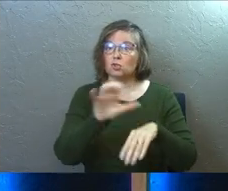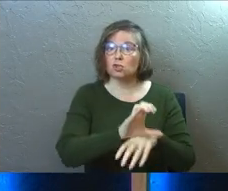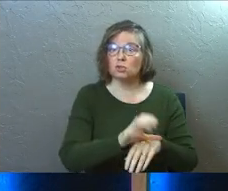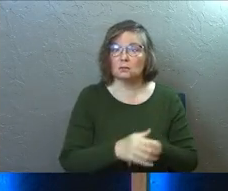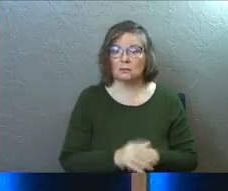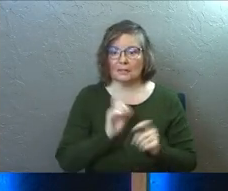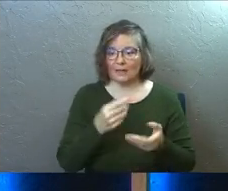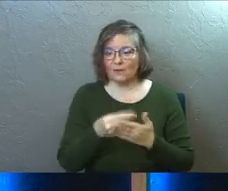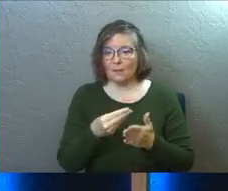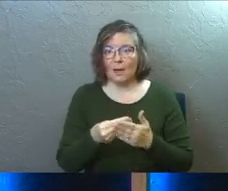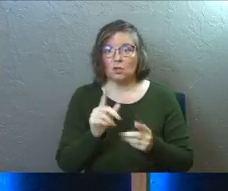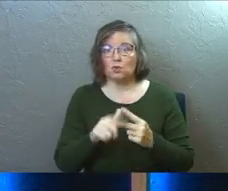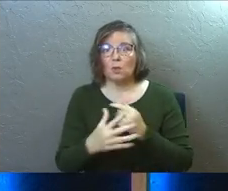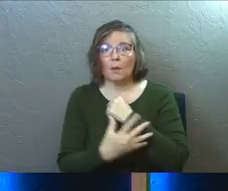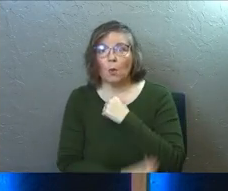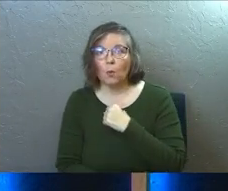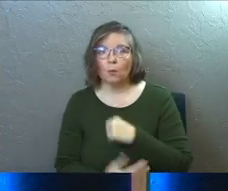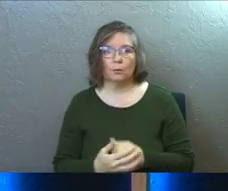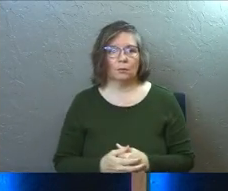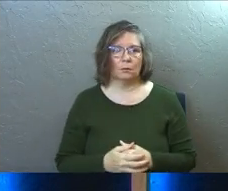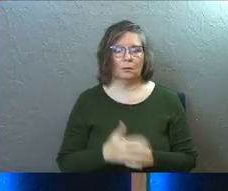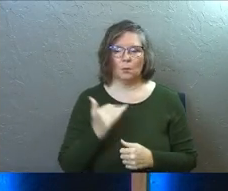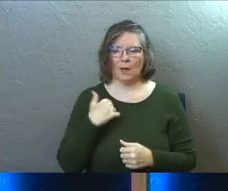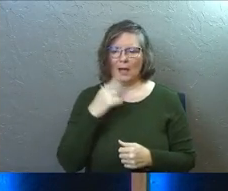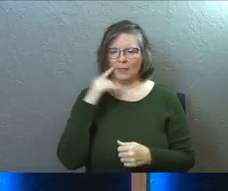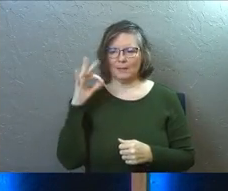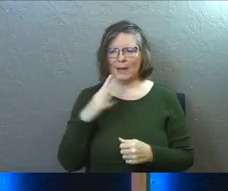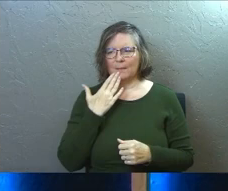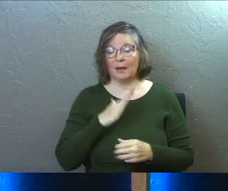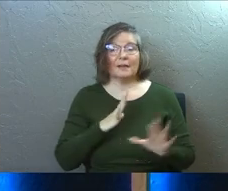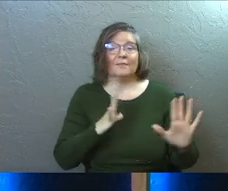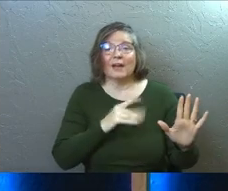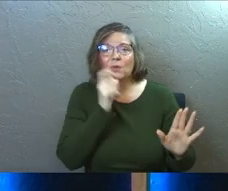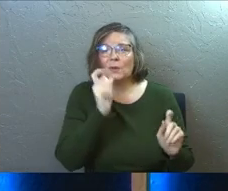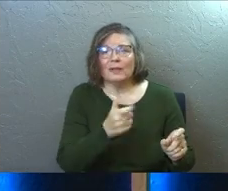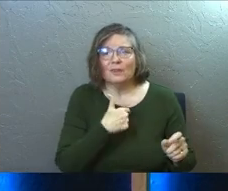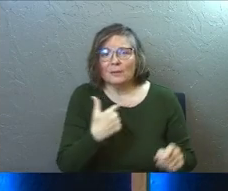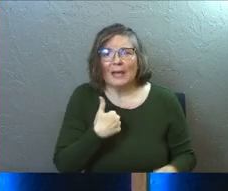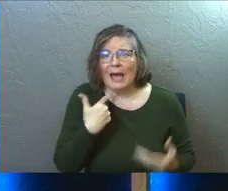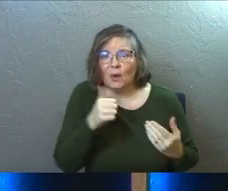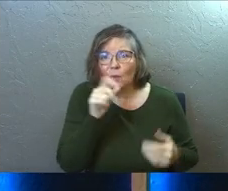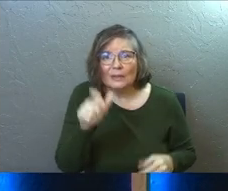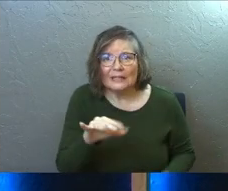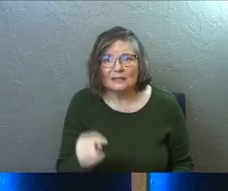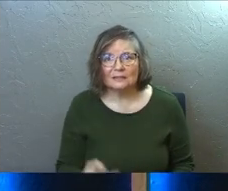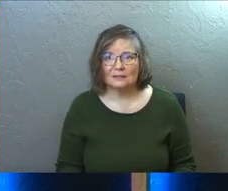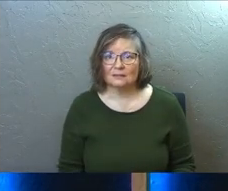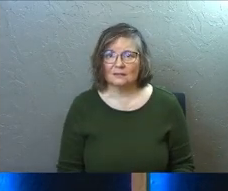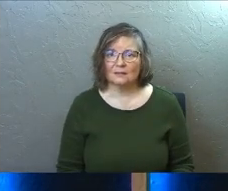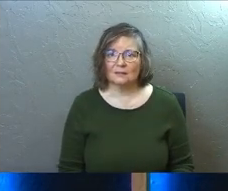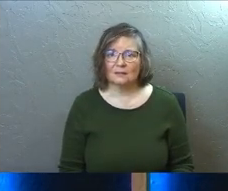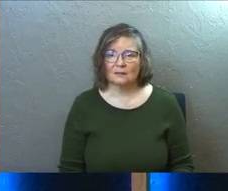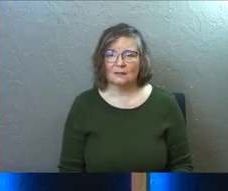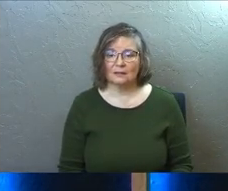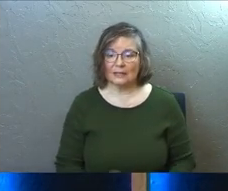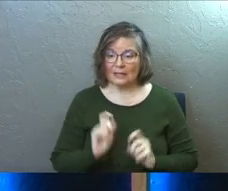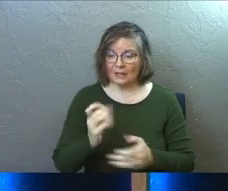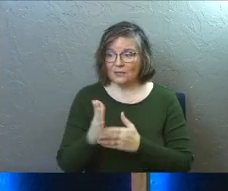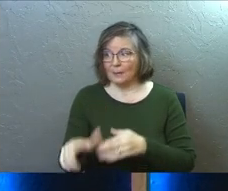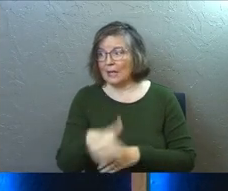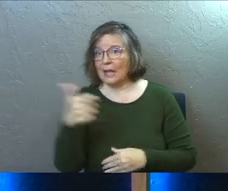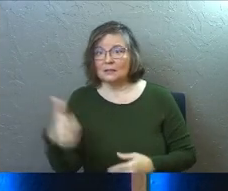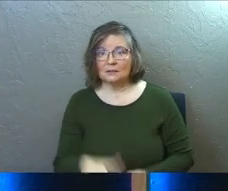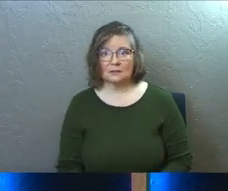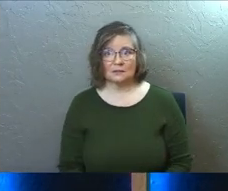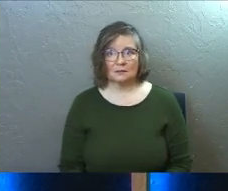church. Give your money away to the poor. Well, I think pastors are bad. That's fine. Don't give your money to me. I don't need it. Give it to